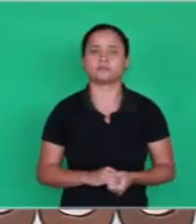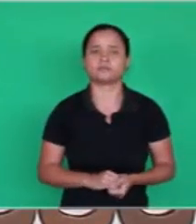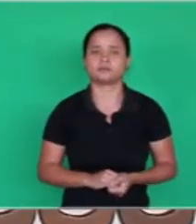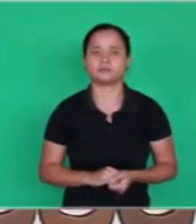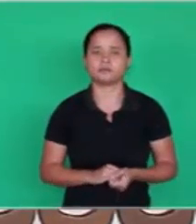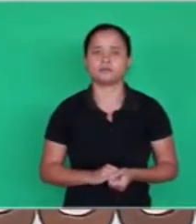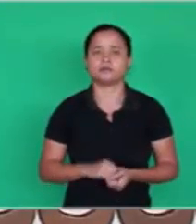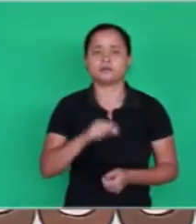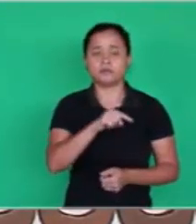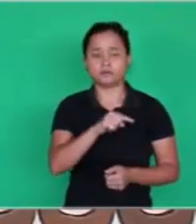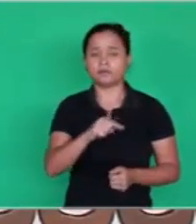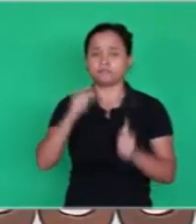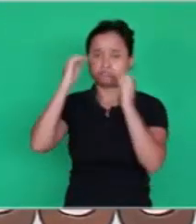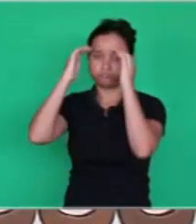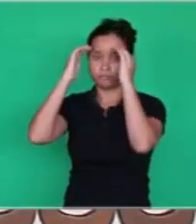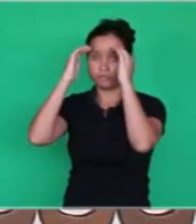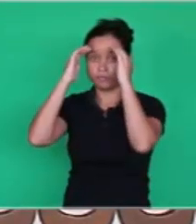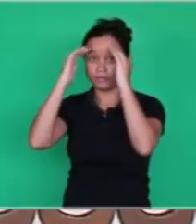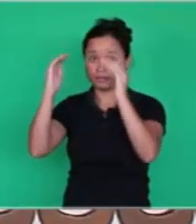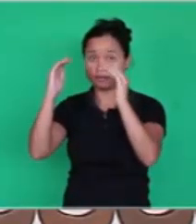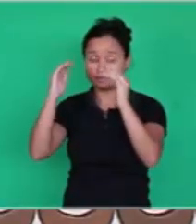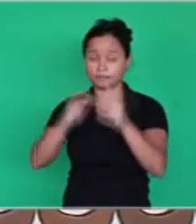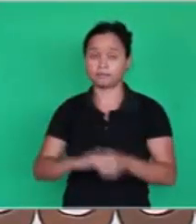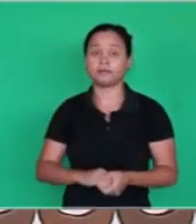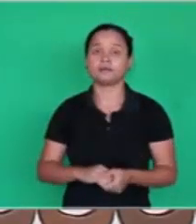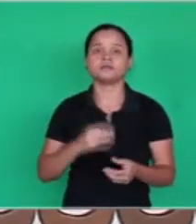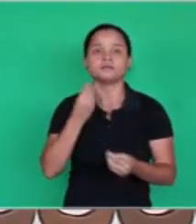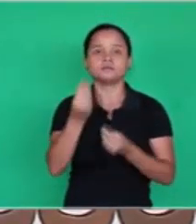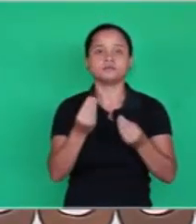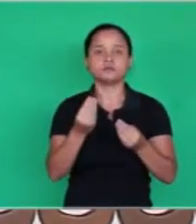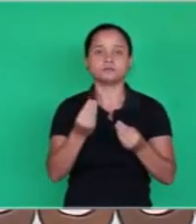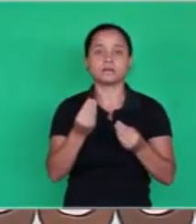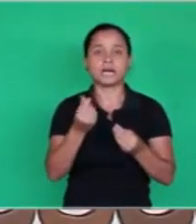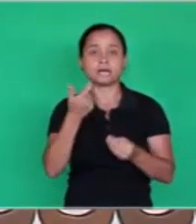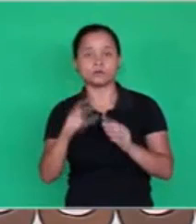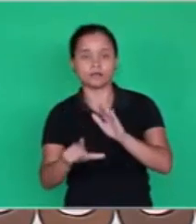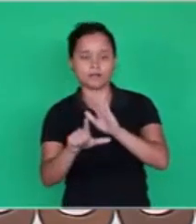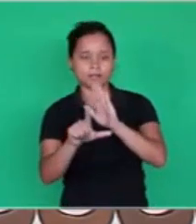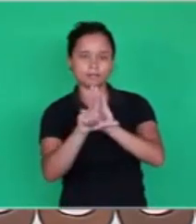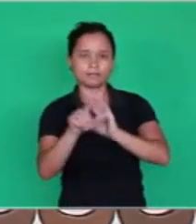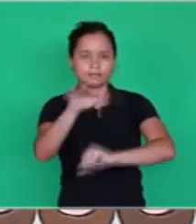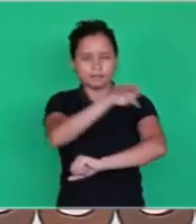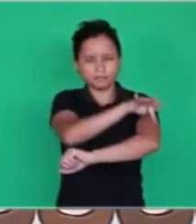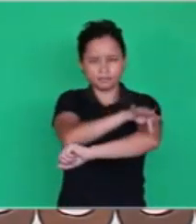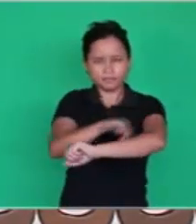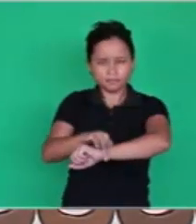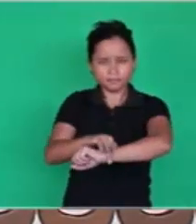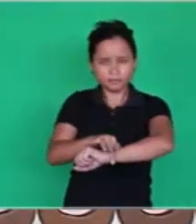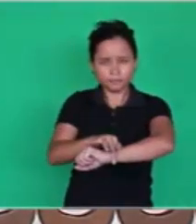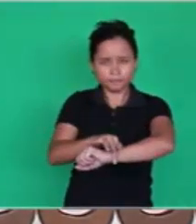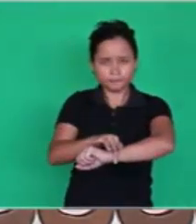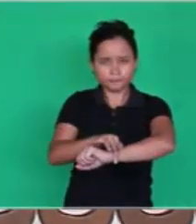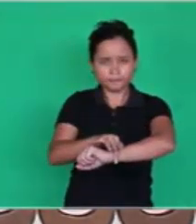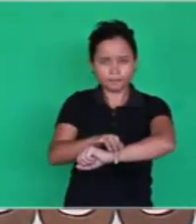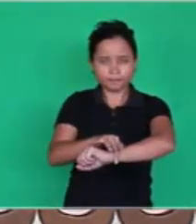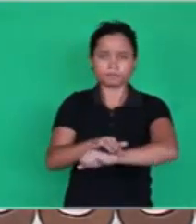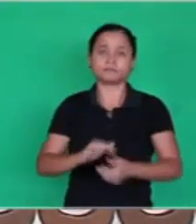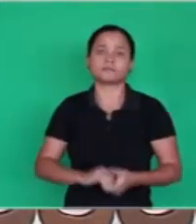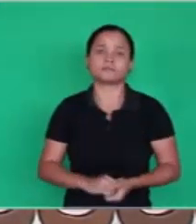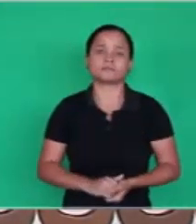And they obey another law in physics of molecular attraction.